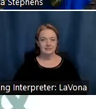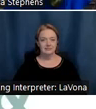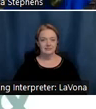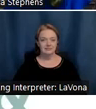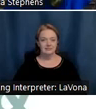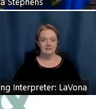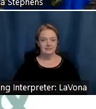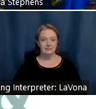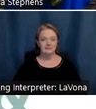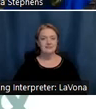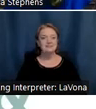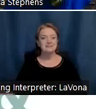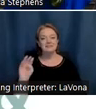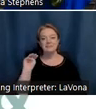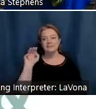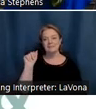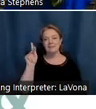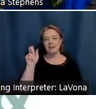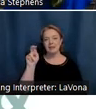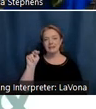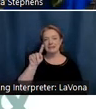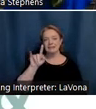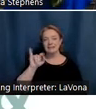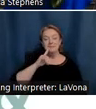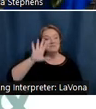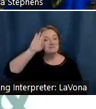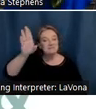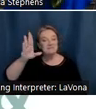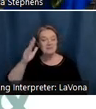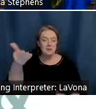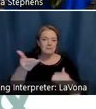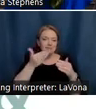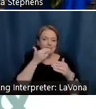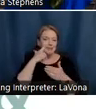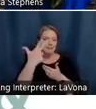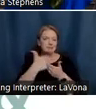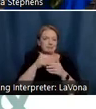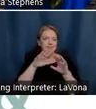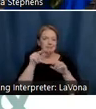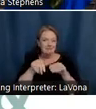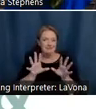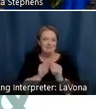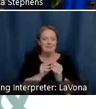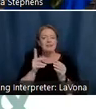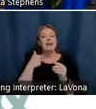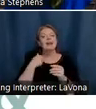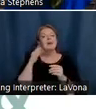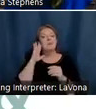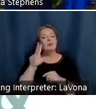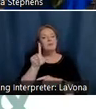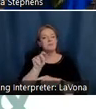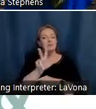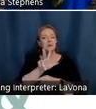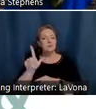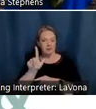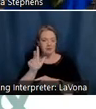All right. Hello, and thank you for joining us today as we continue the 2023 Historic Artist Homes and Studios Virtual Road Trip with the third